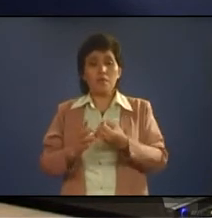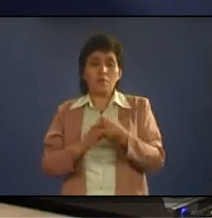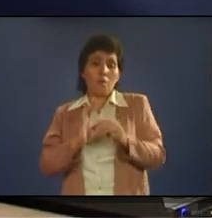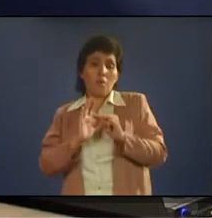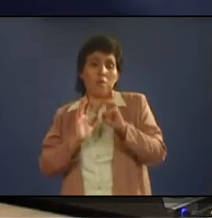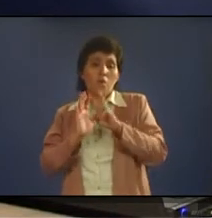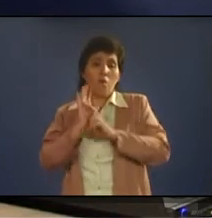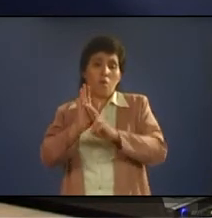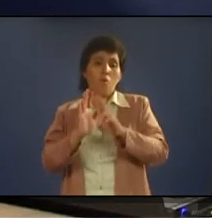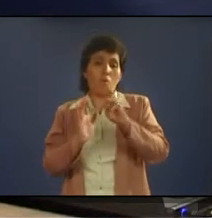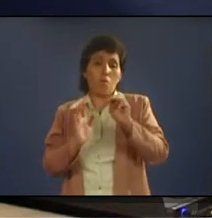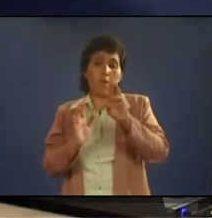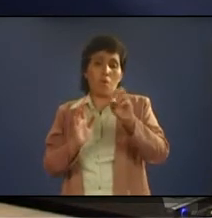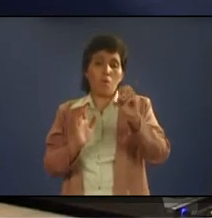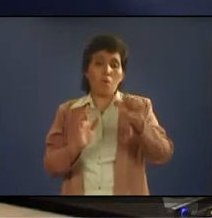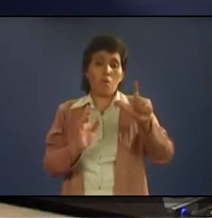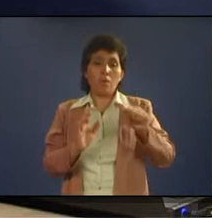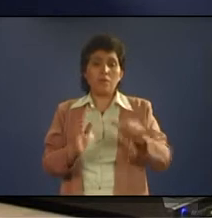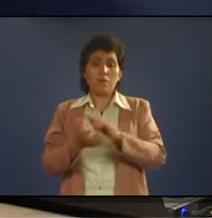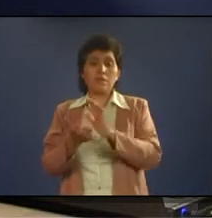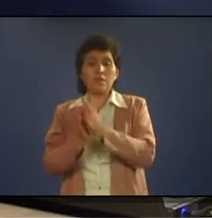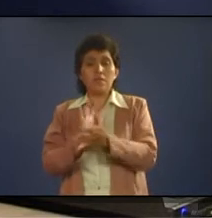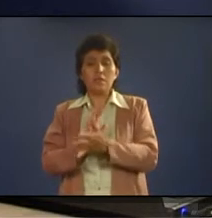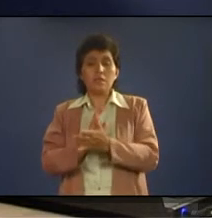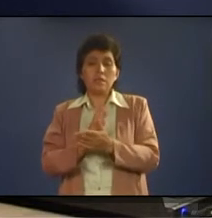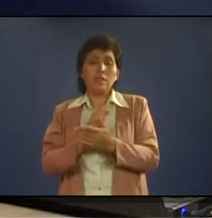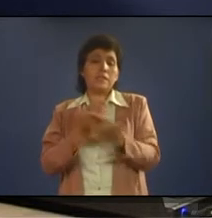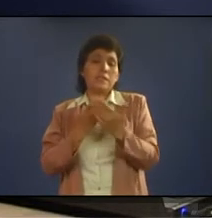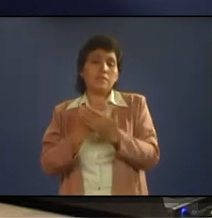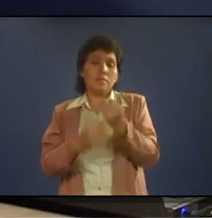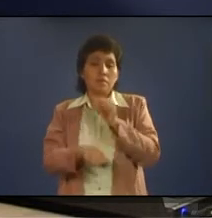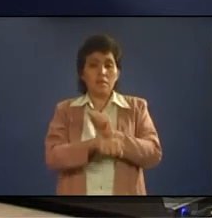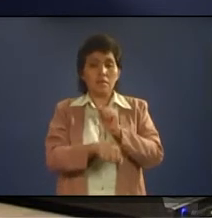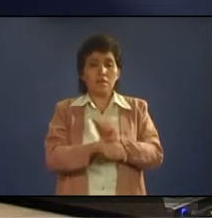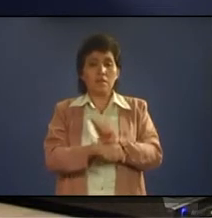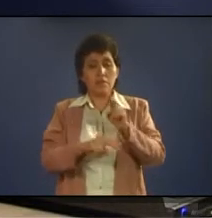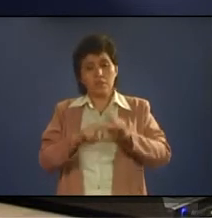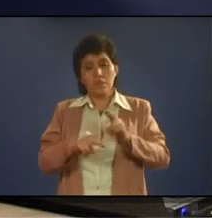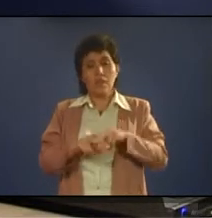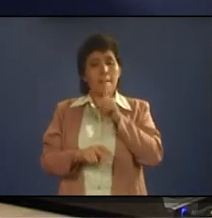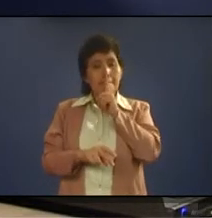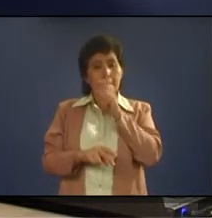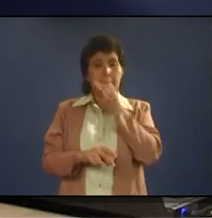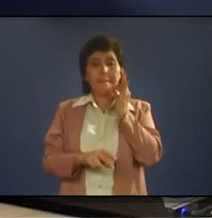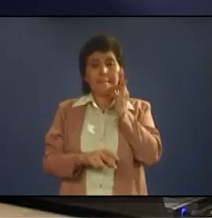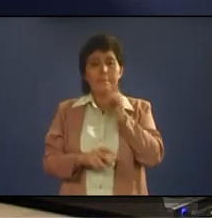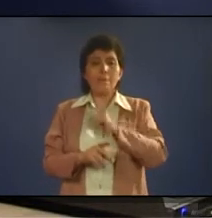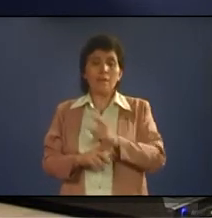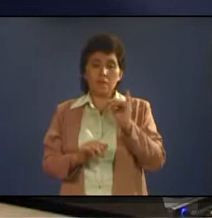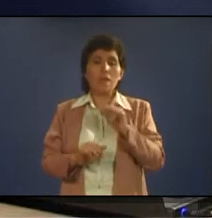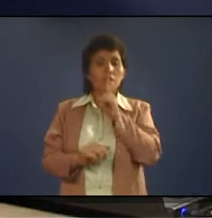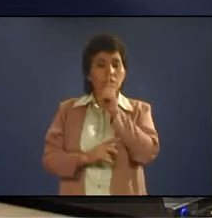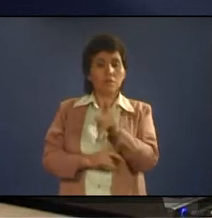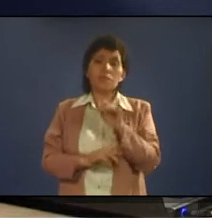task, just sitting nicely and be quiet and just say, yeah, sure, yes, are we agreed on this? Okay, they would